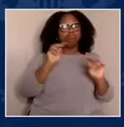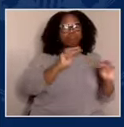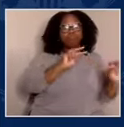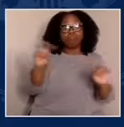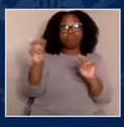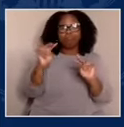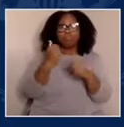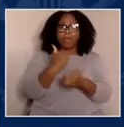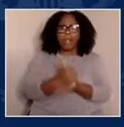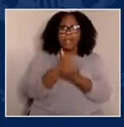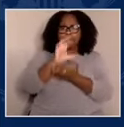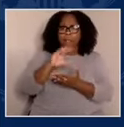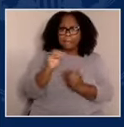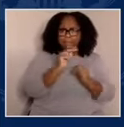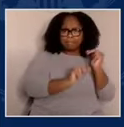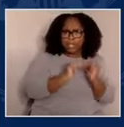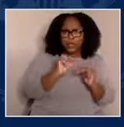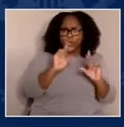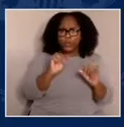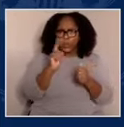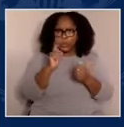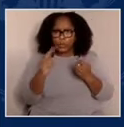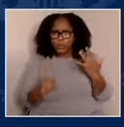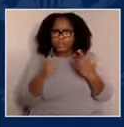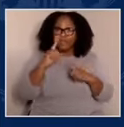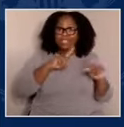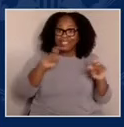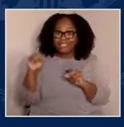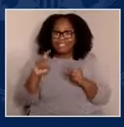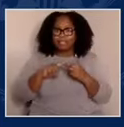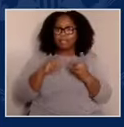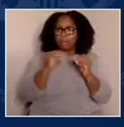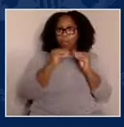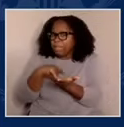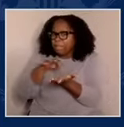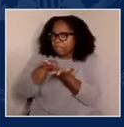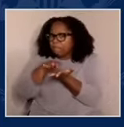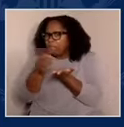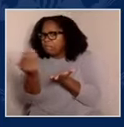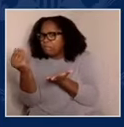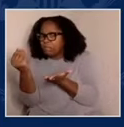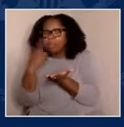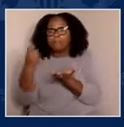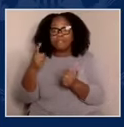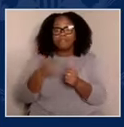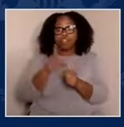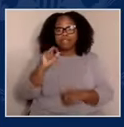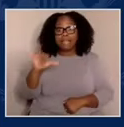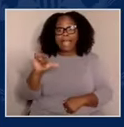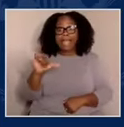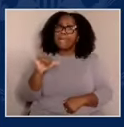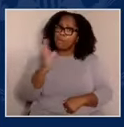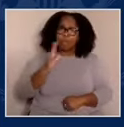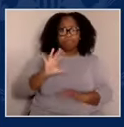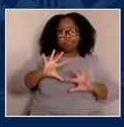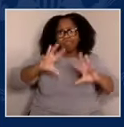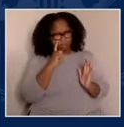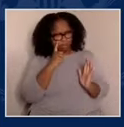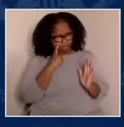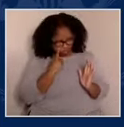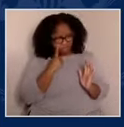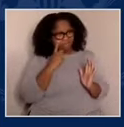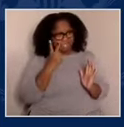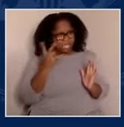defense. We need much more testing. We need much more masking. I mean, that's more, we need gloves. That should be moved on now. Now.